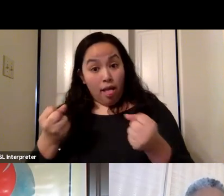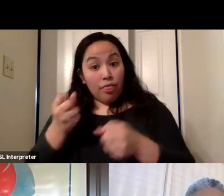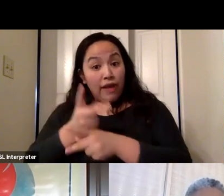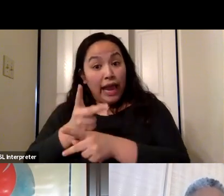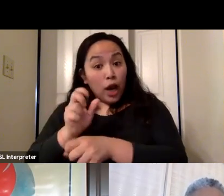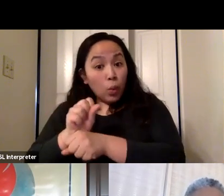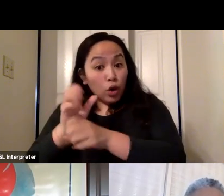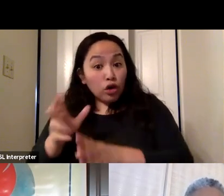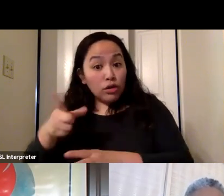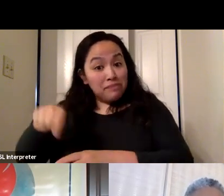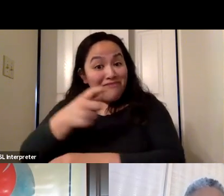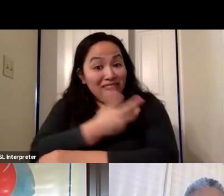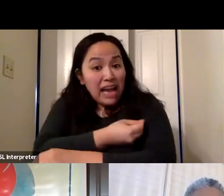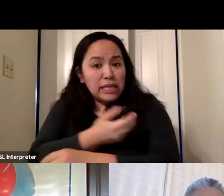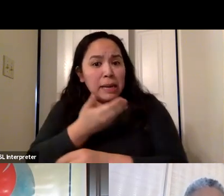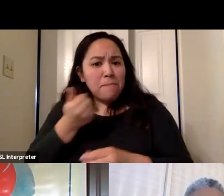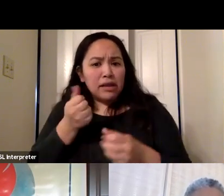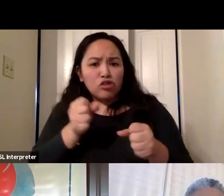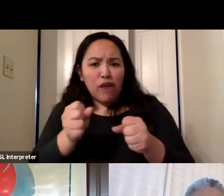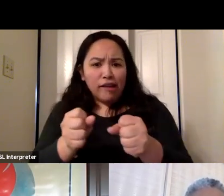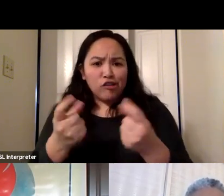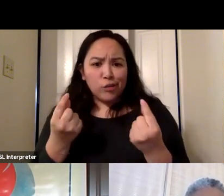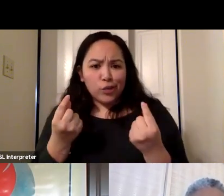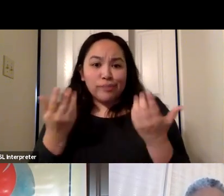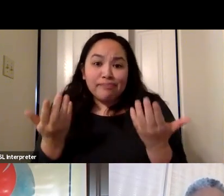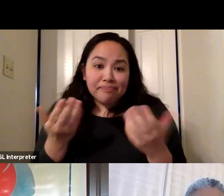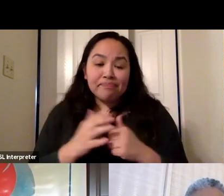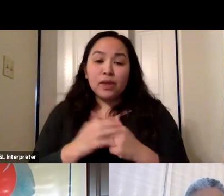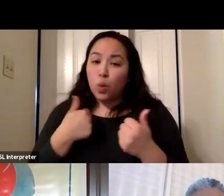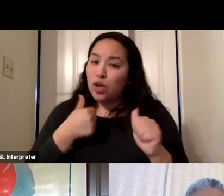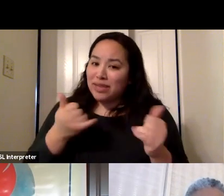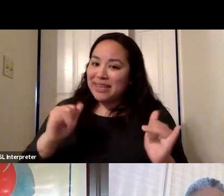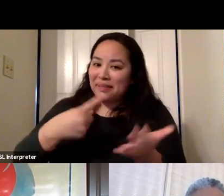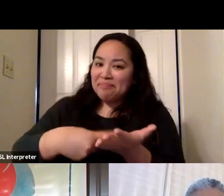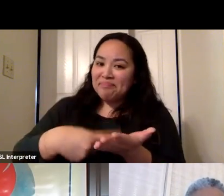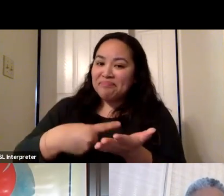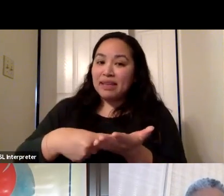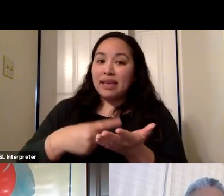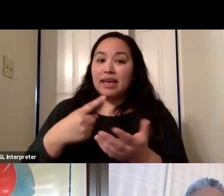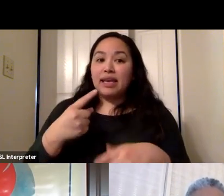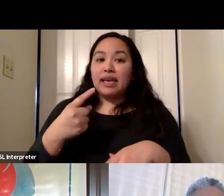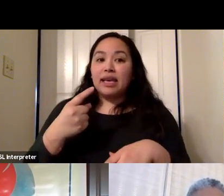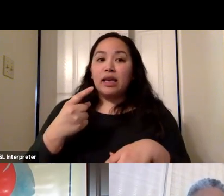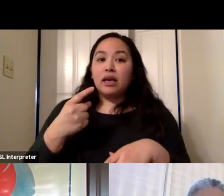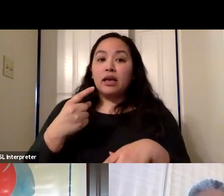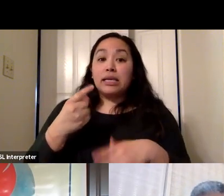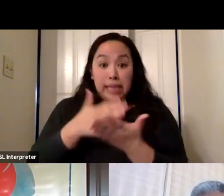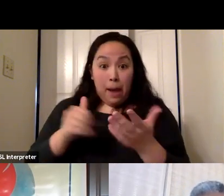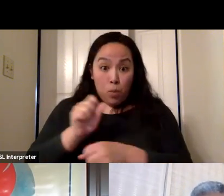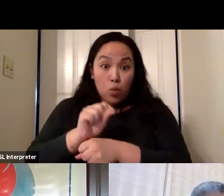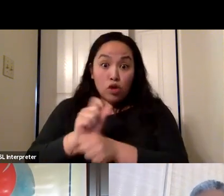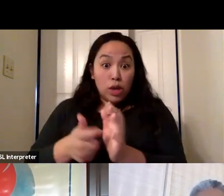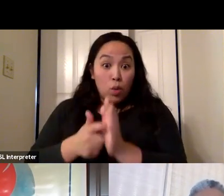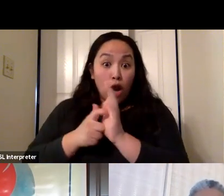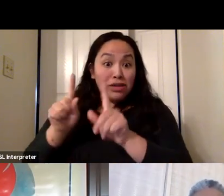what the best strategy is there. So if you work on one of those fields where testing is been important to happen regularly, it's still a bit of a